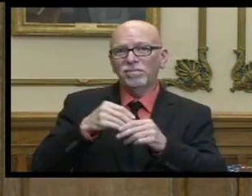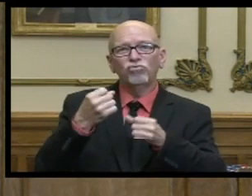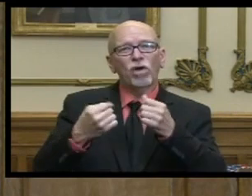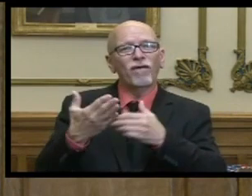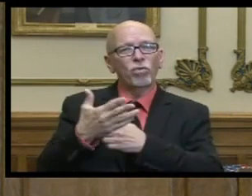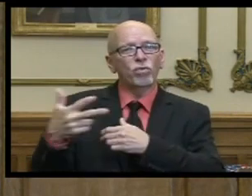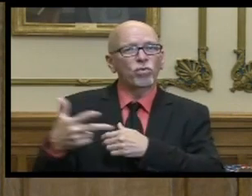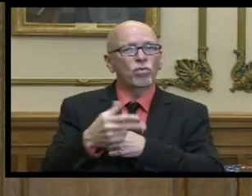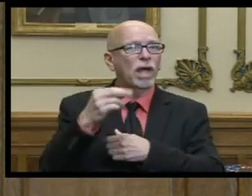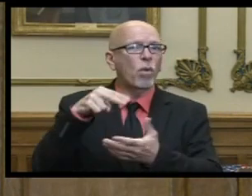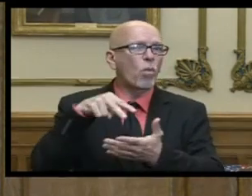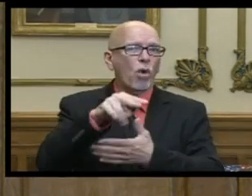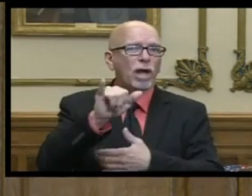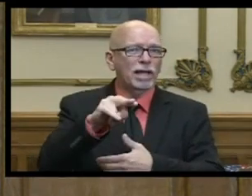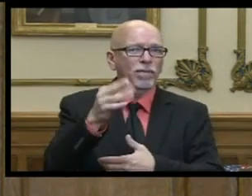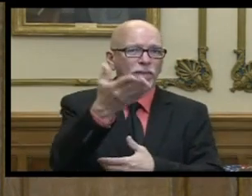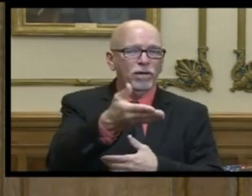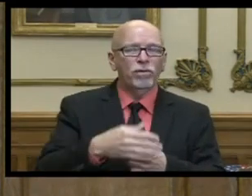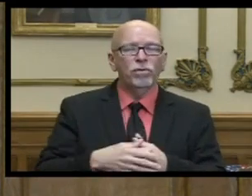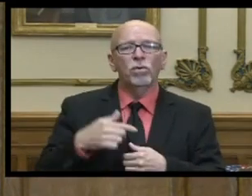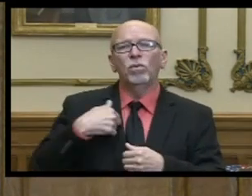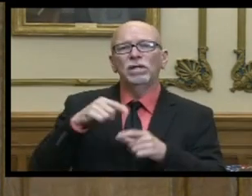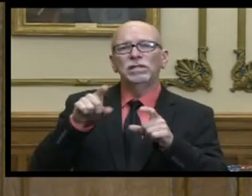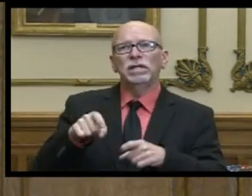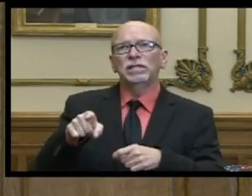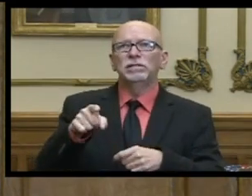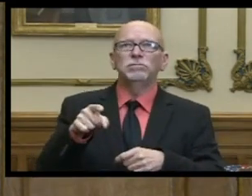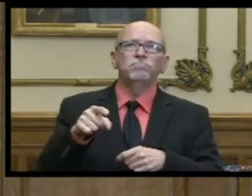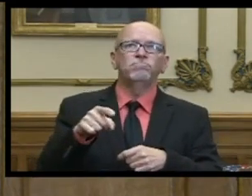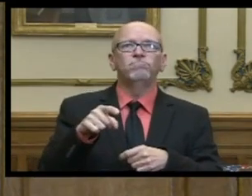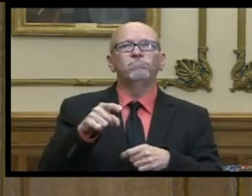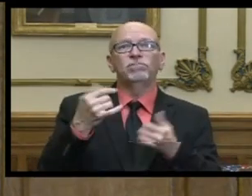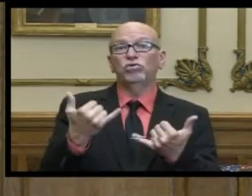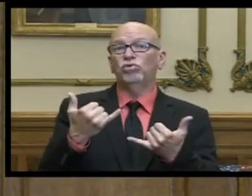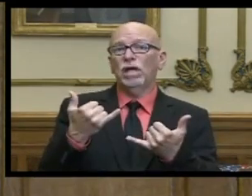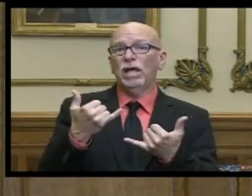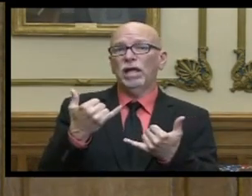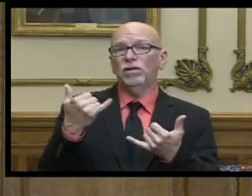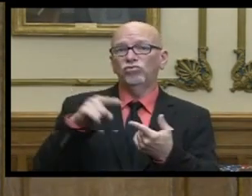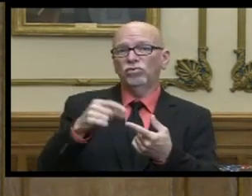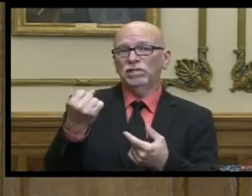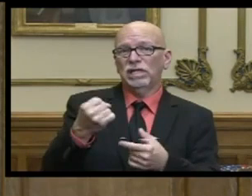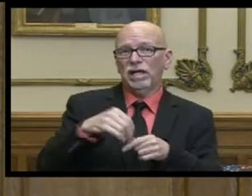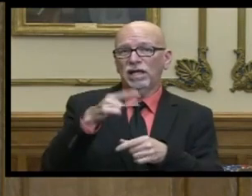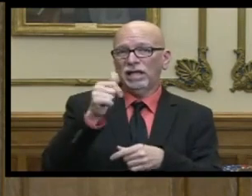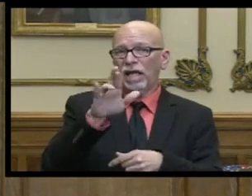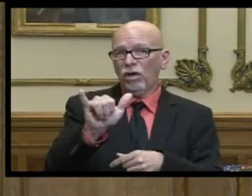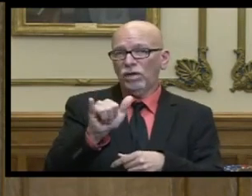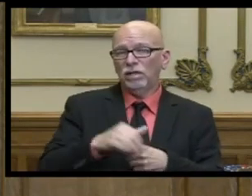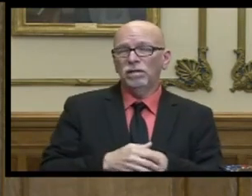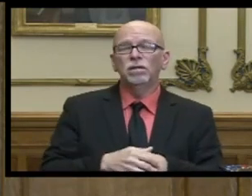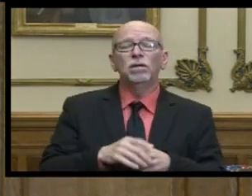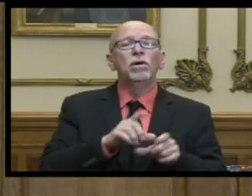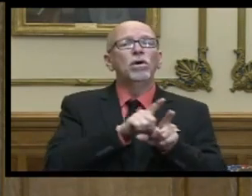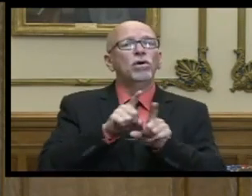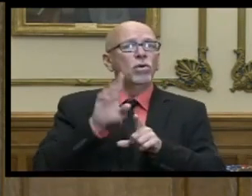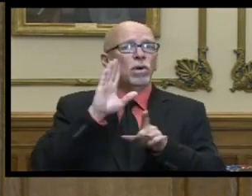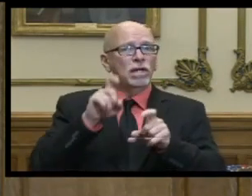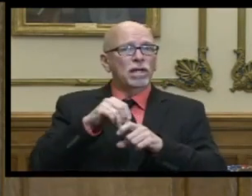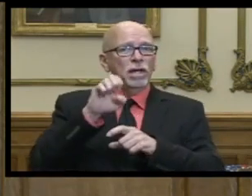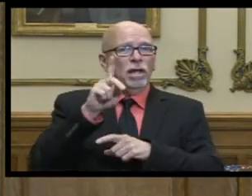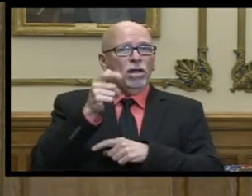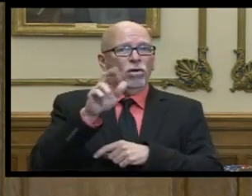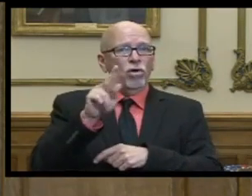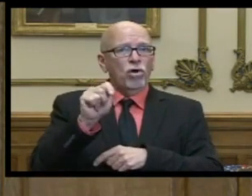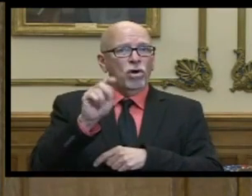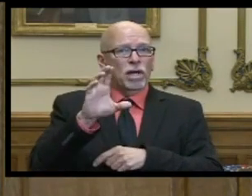-throughs and walkthroughs there we're testing free testing today through saturday and gary we're also testing in elkhart